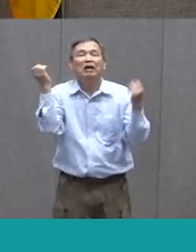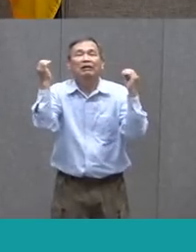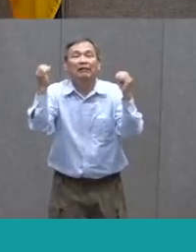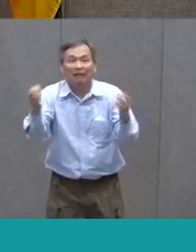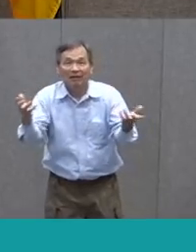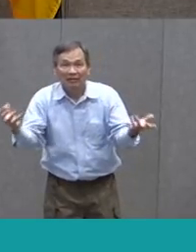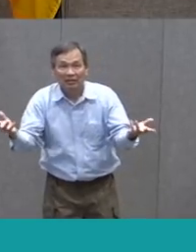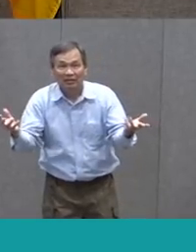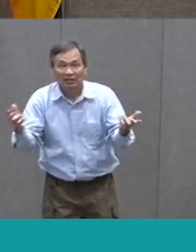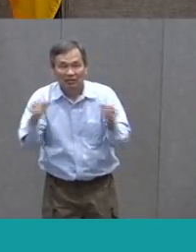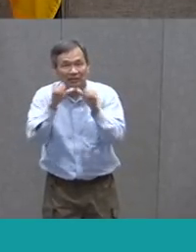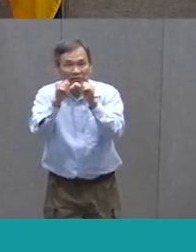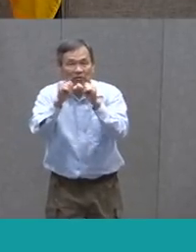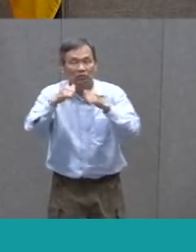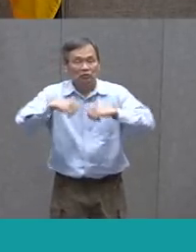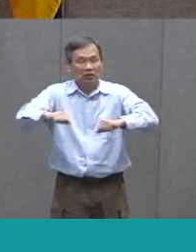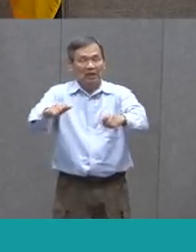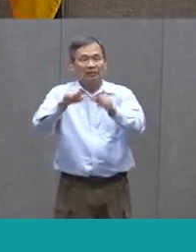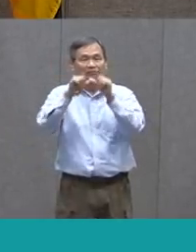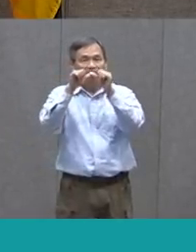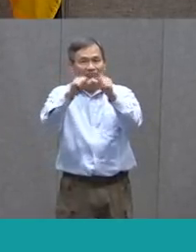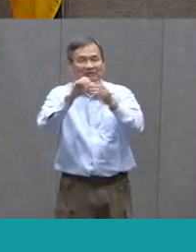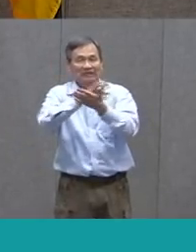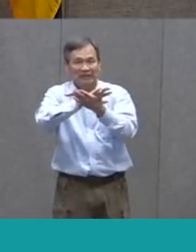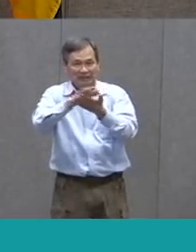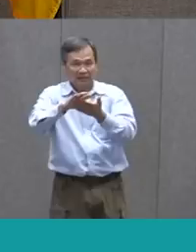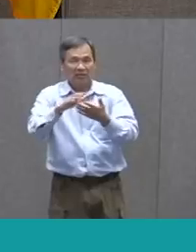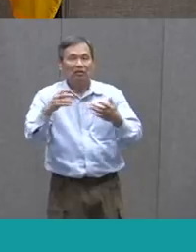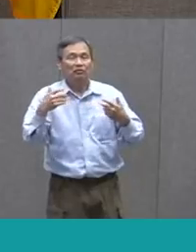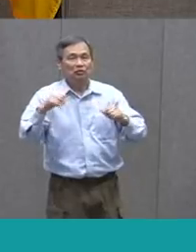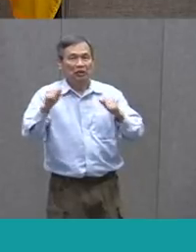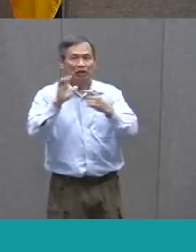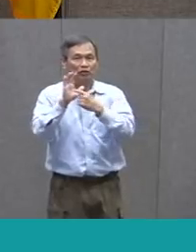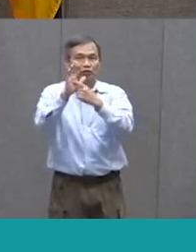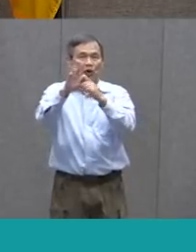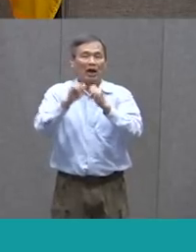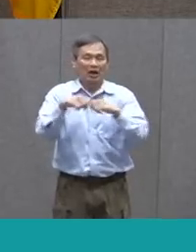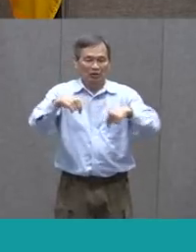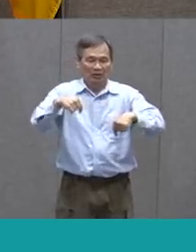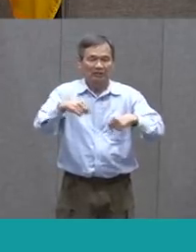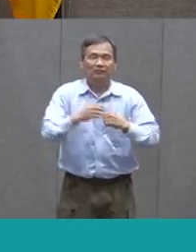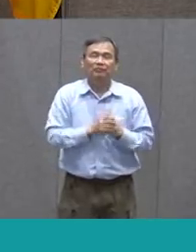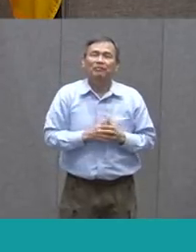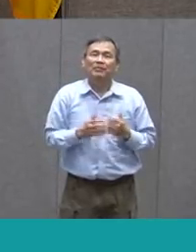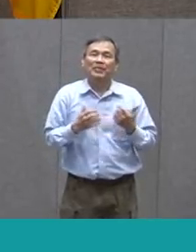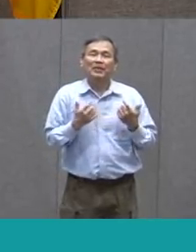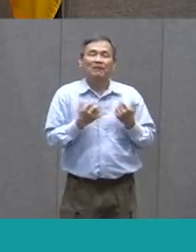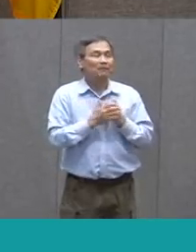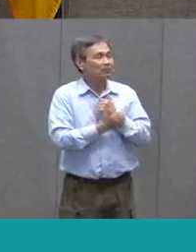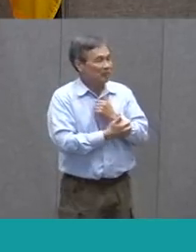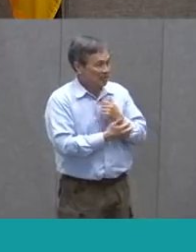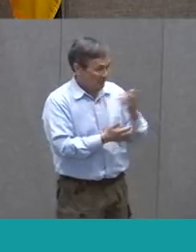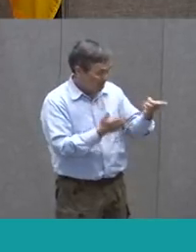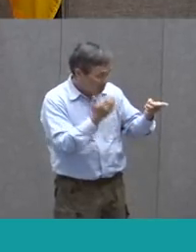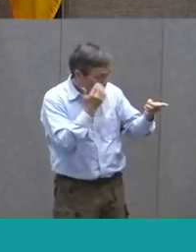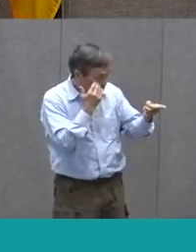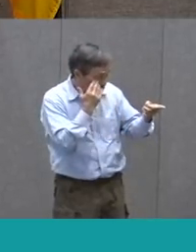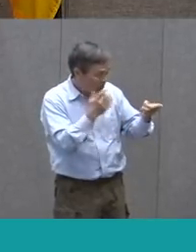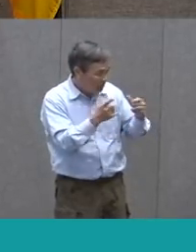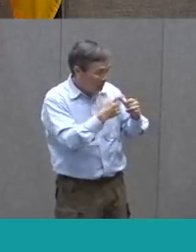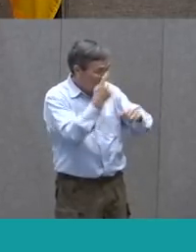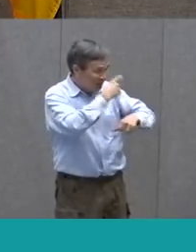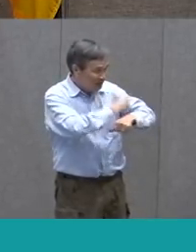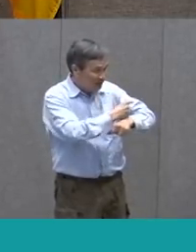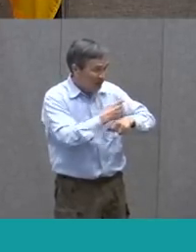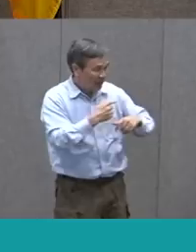washing up and not staying clean. So remember to do that, because we're really trying to model that for you. Now, I know we went, the first day we